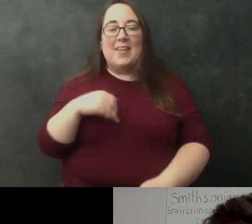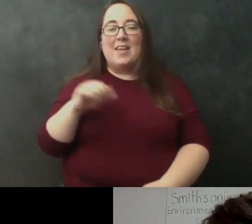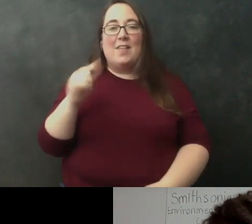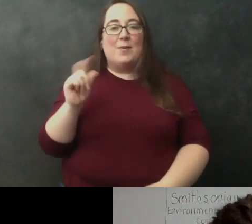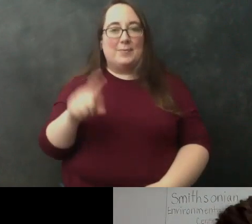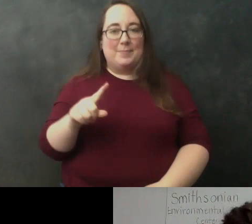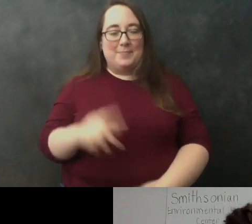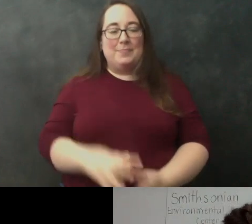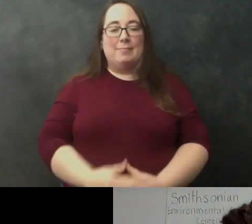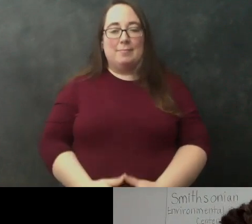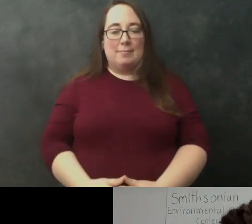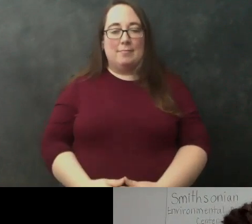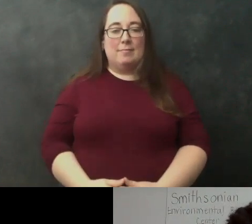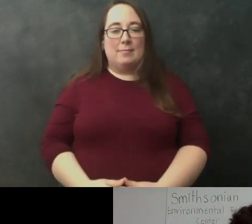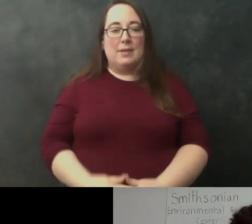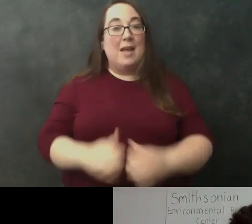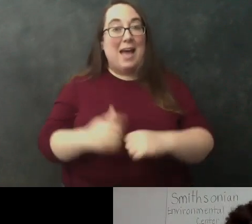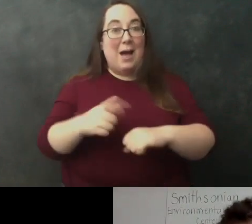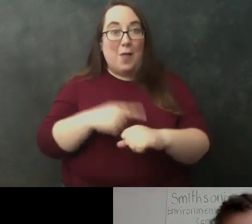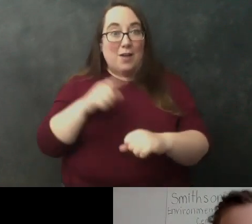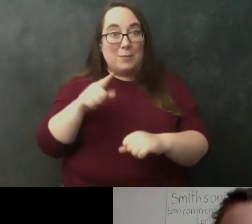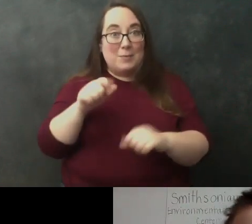asking how long you've been a scientist